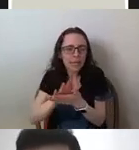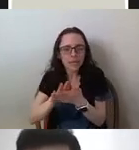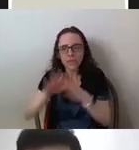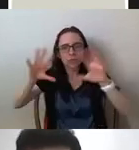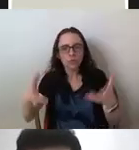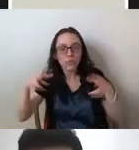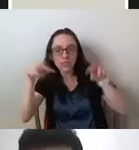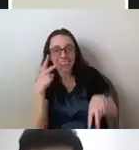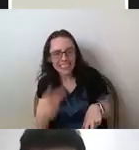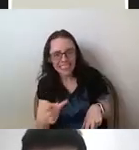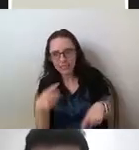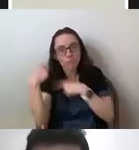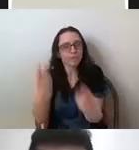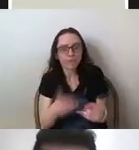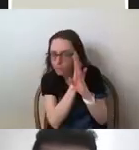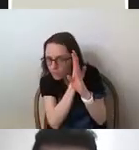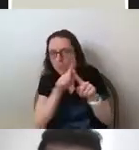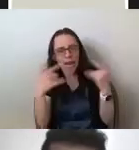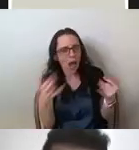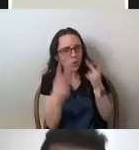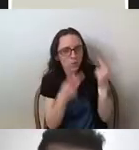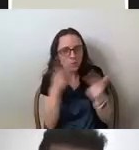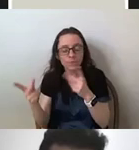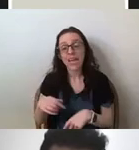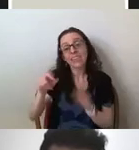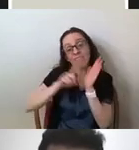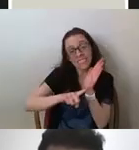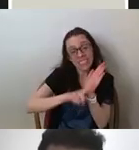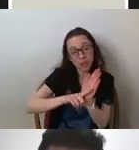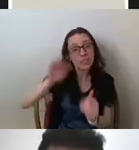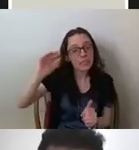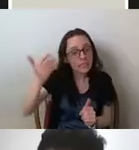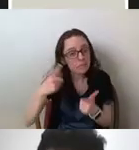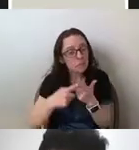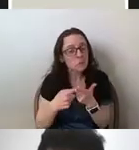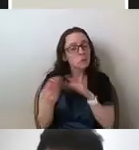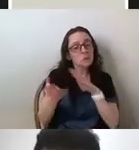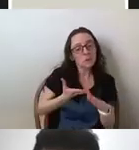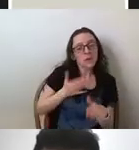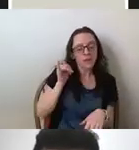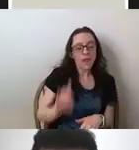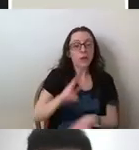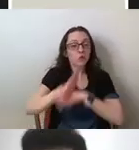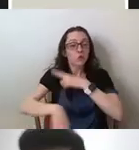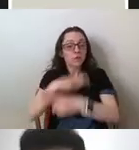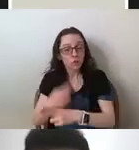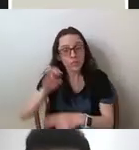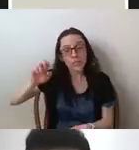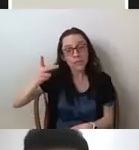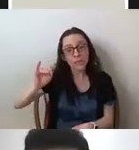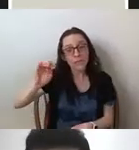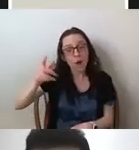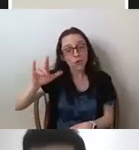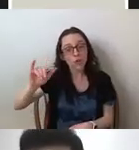the, uh, sort of investigation certainly suggests that, um, you know, universal epistemologies were advanced at the expense of